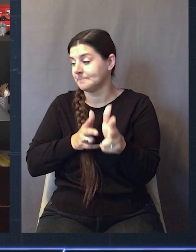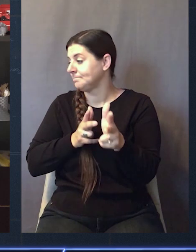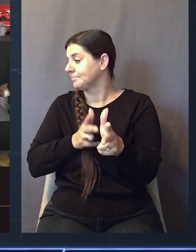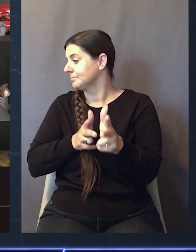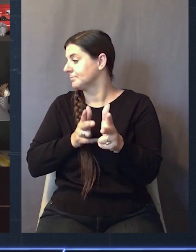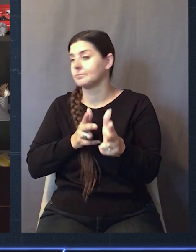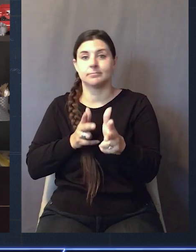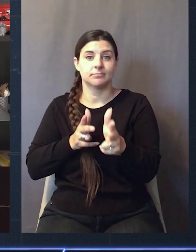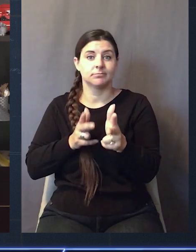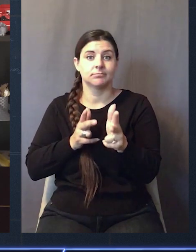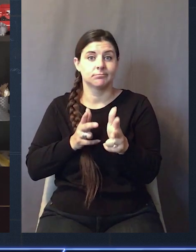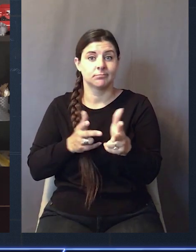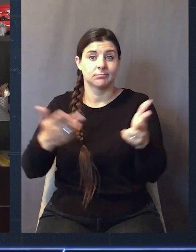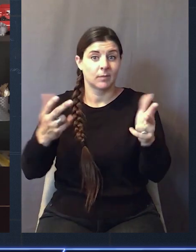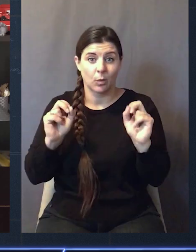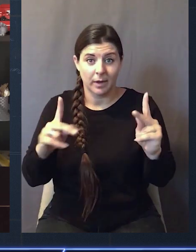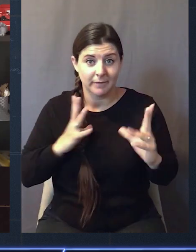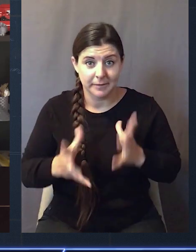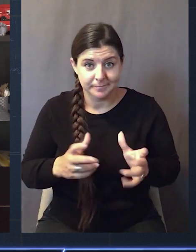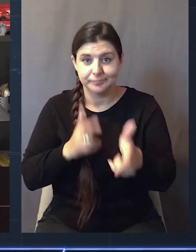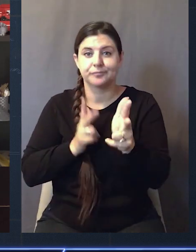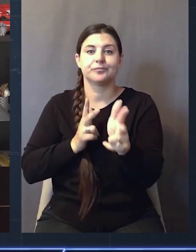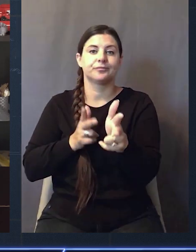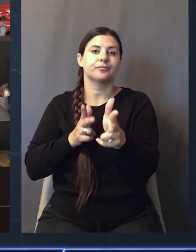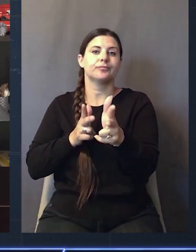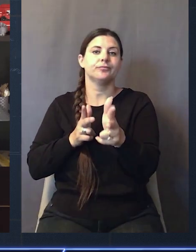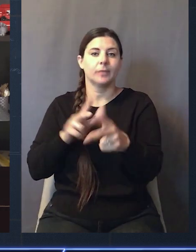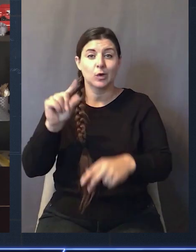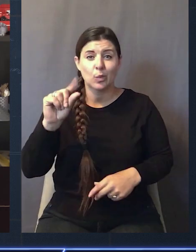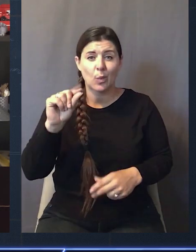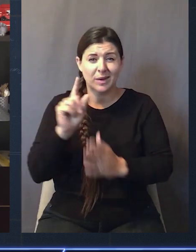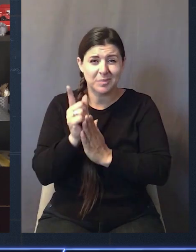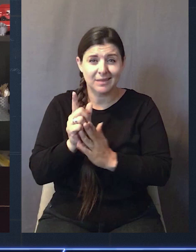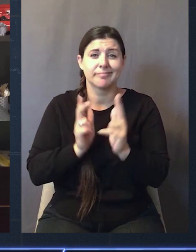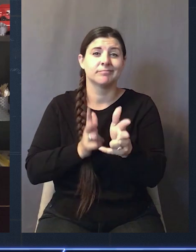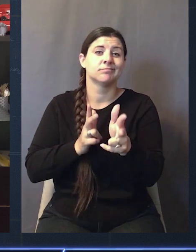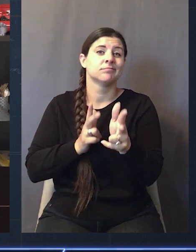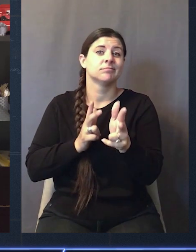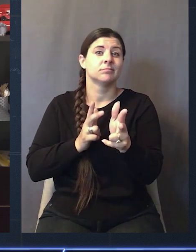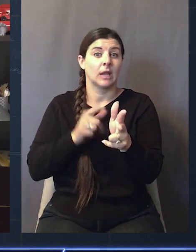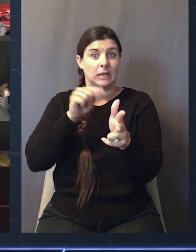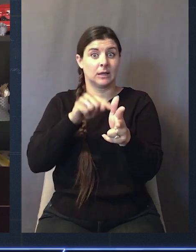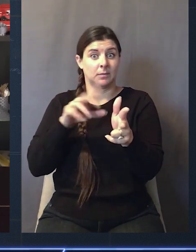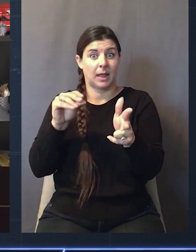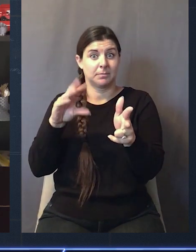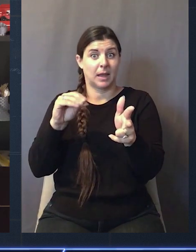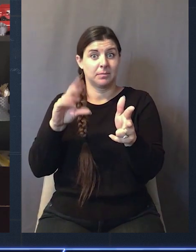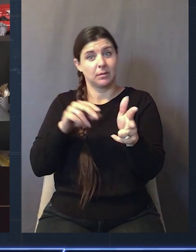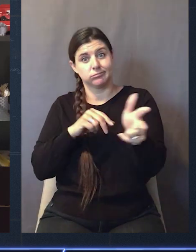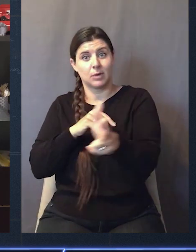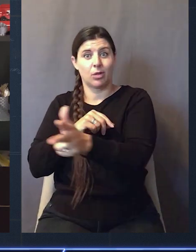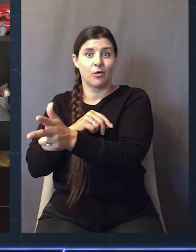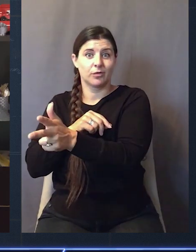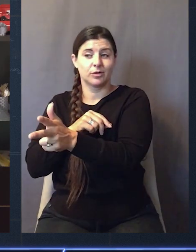at his speed rather than mine. And I'm like, okay, well, I'll just wait a bit. No idea how long I'm going to have to do this. 20 minutes